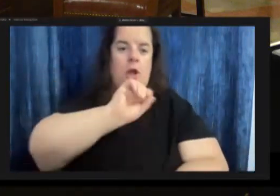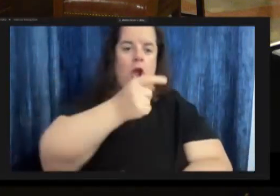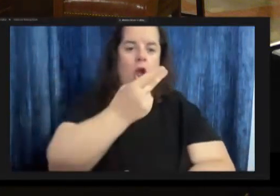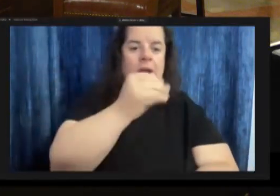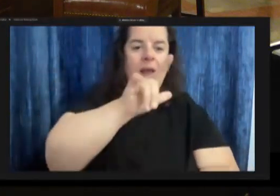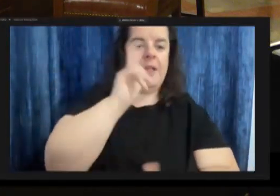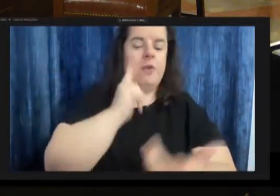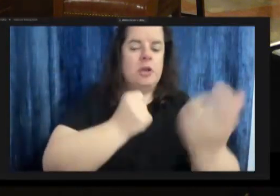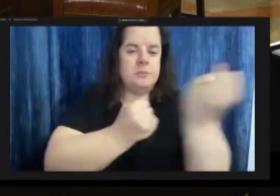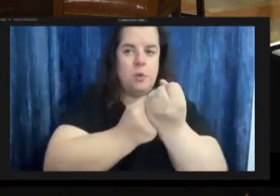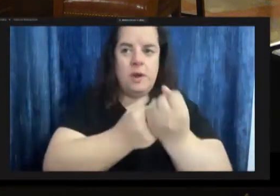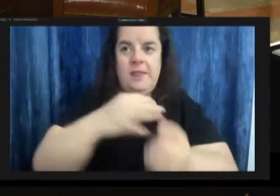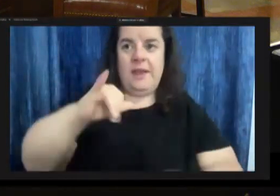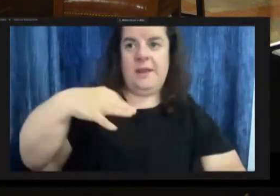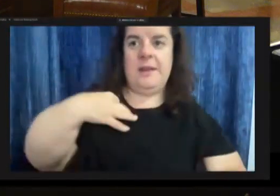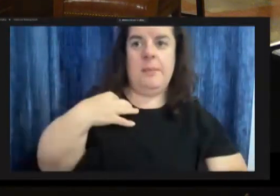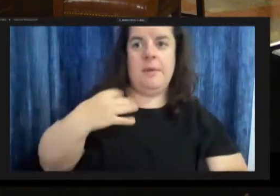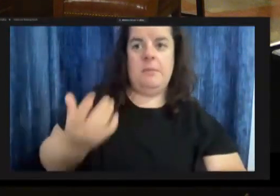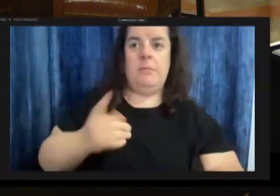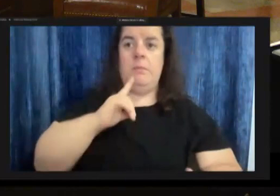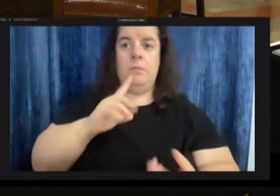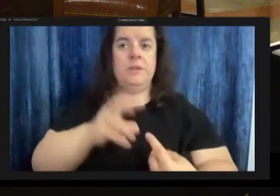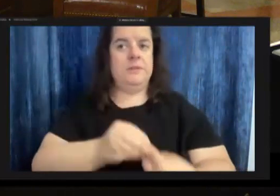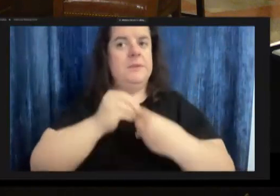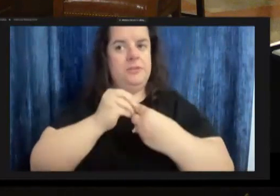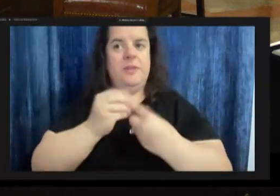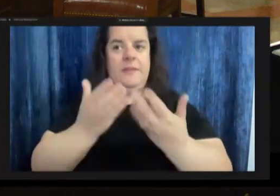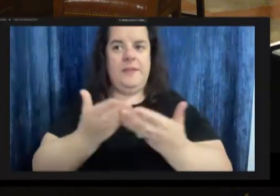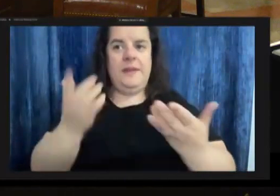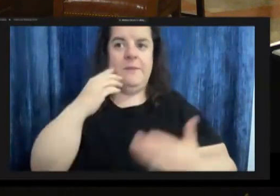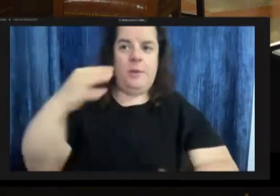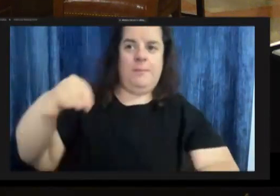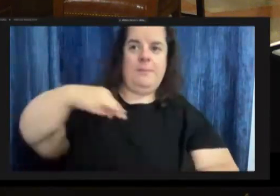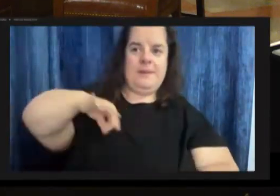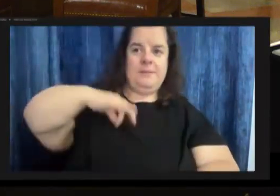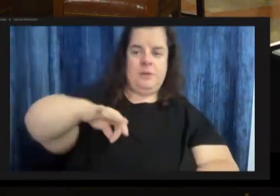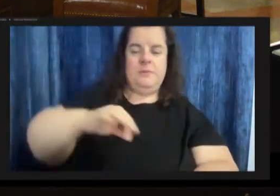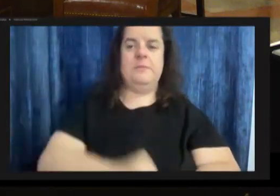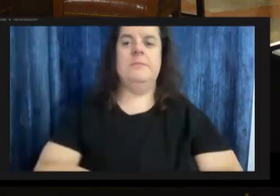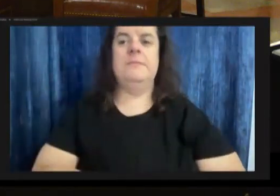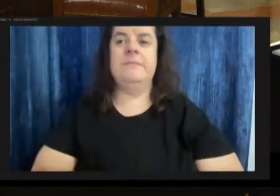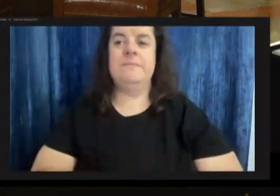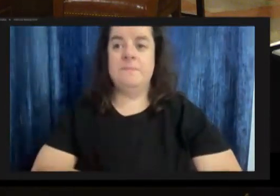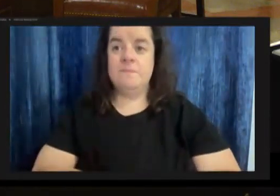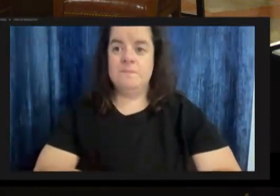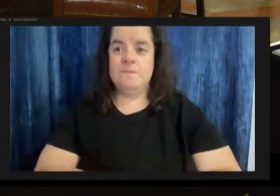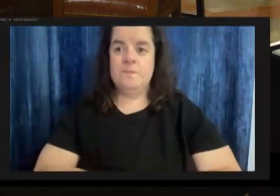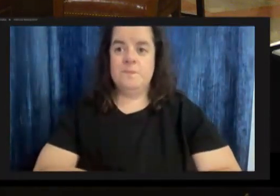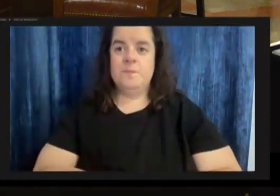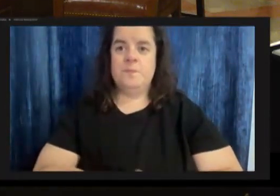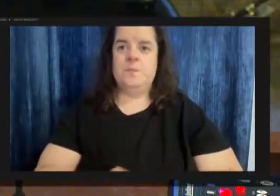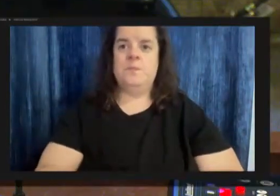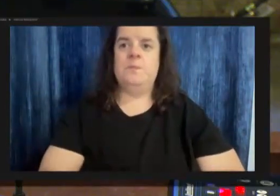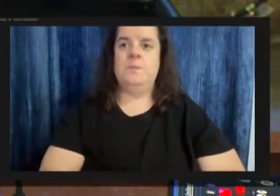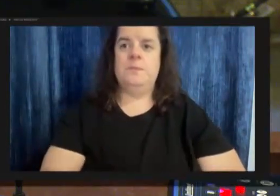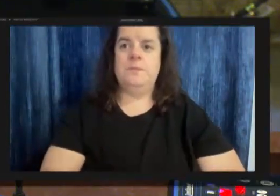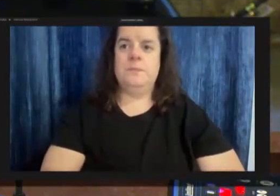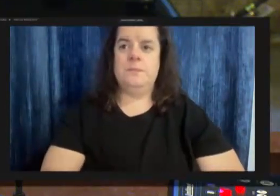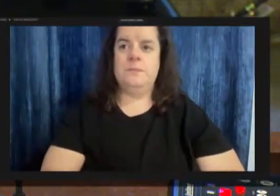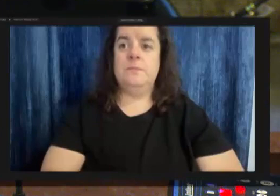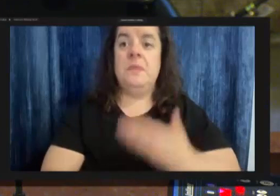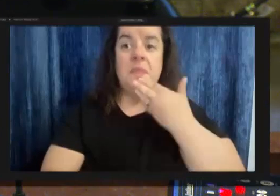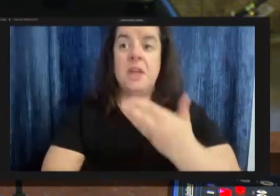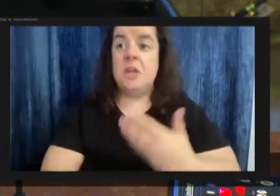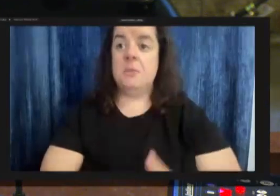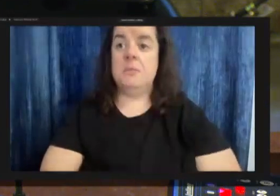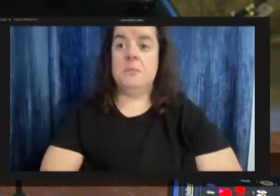supportive of the nomination this is a really special piece of pittsburgh thank you very much